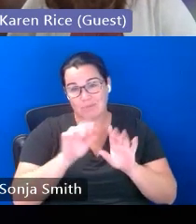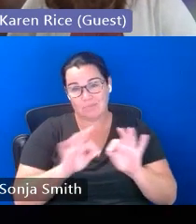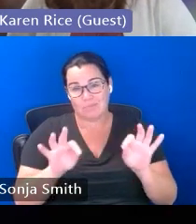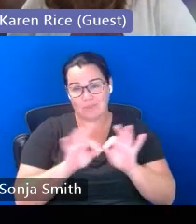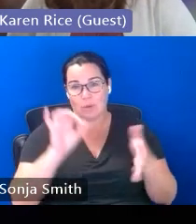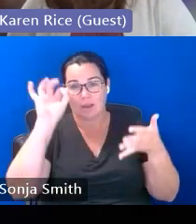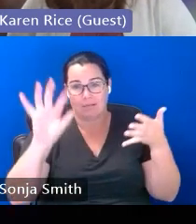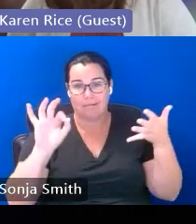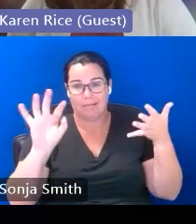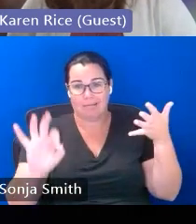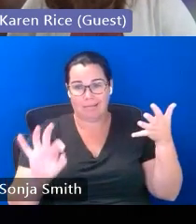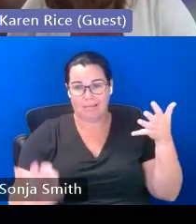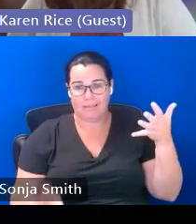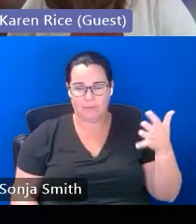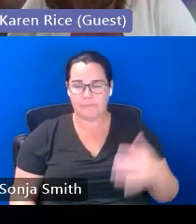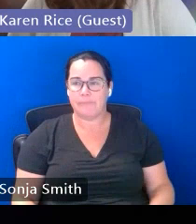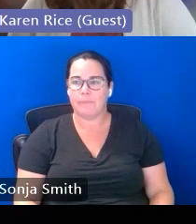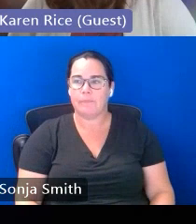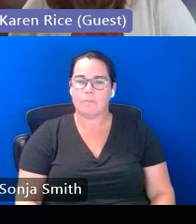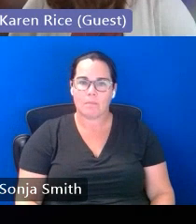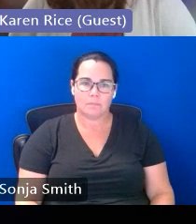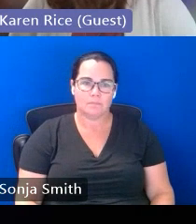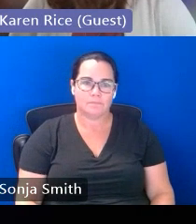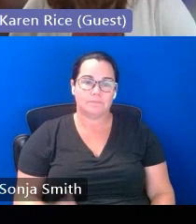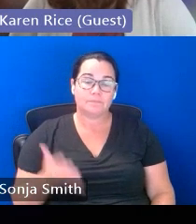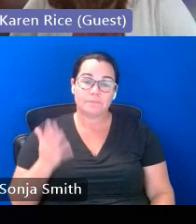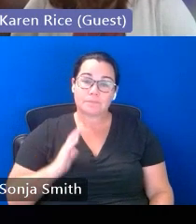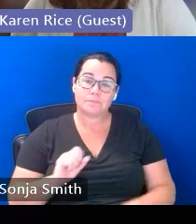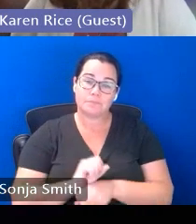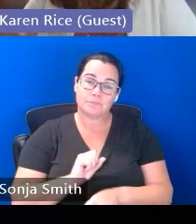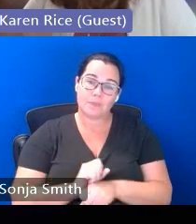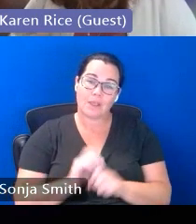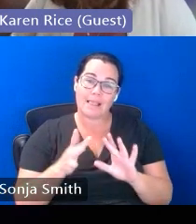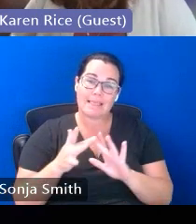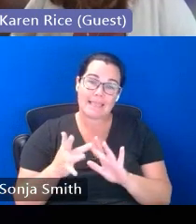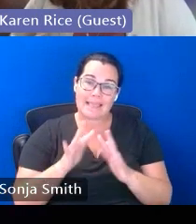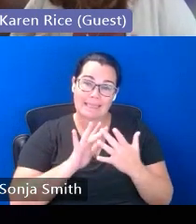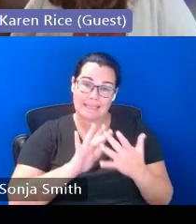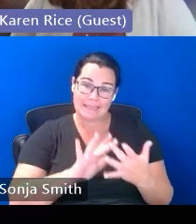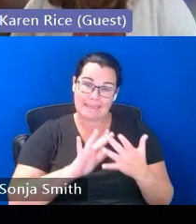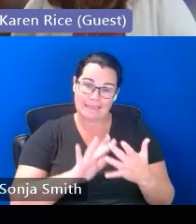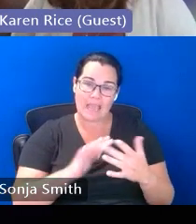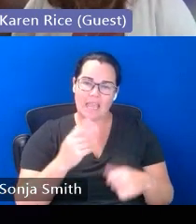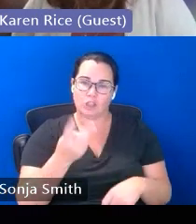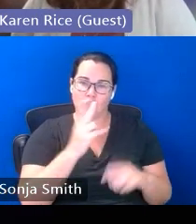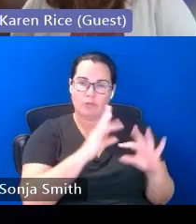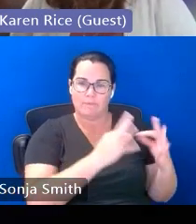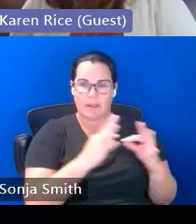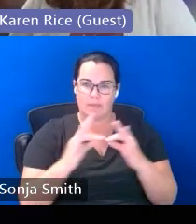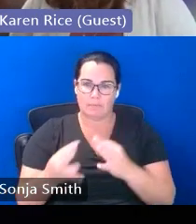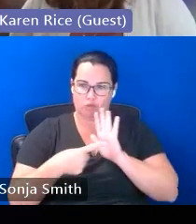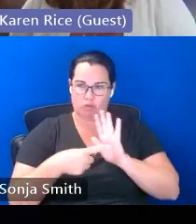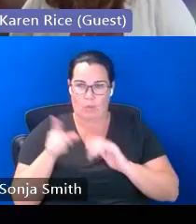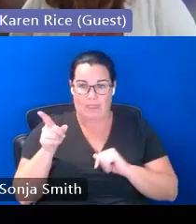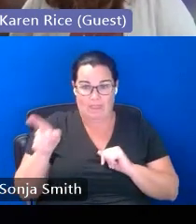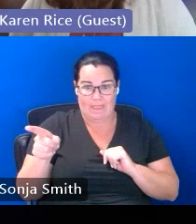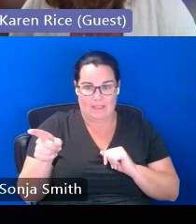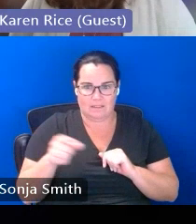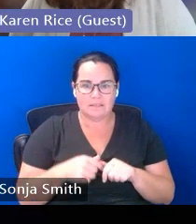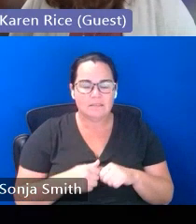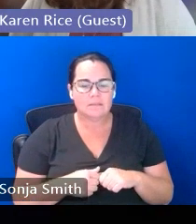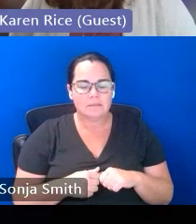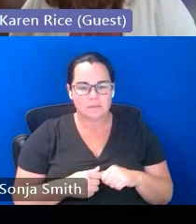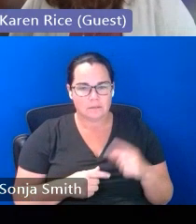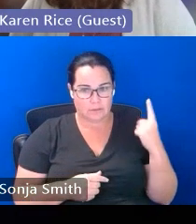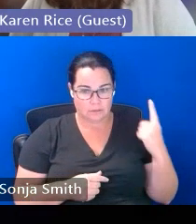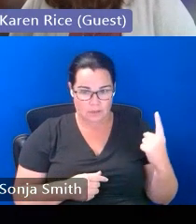these when i was working as a liaison i had two different families that i worked with that really exemplified this very well so the first was